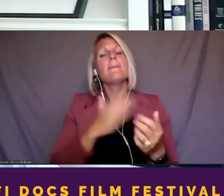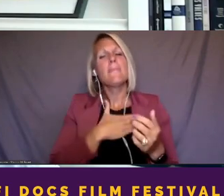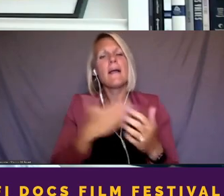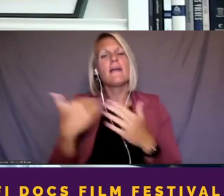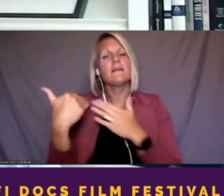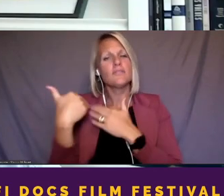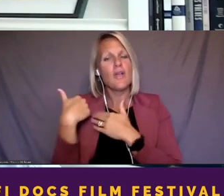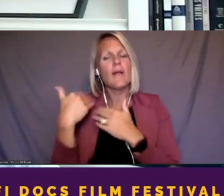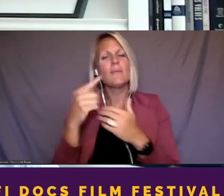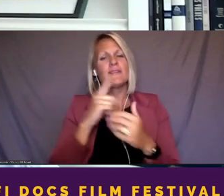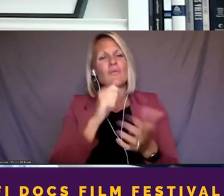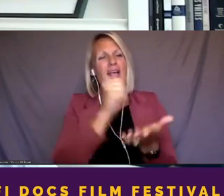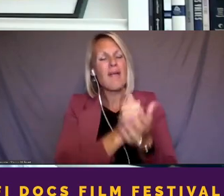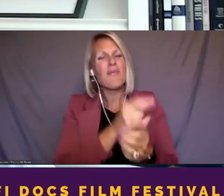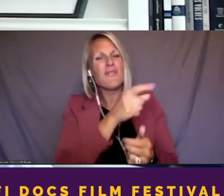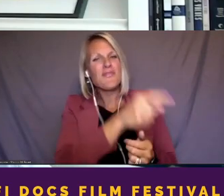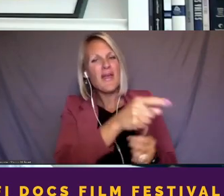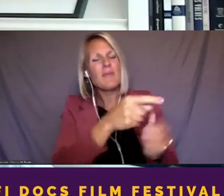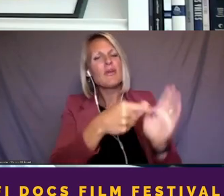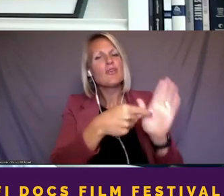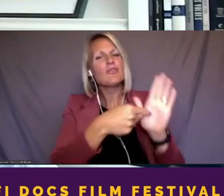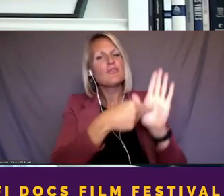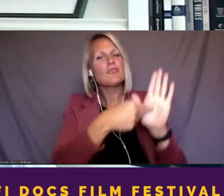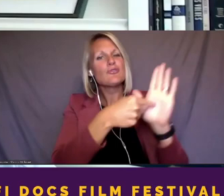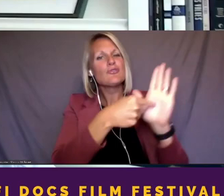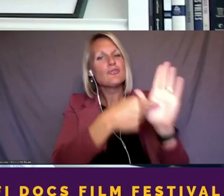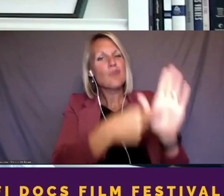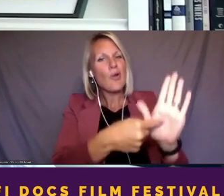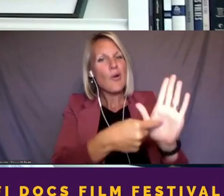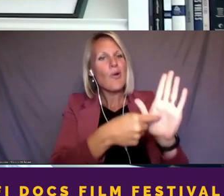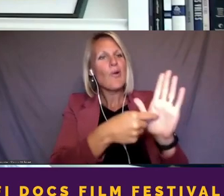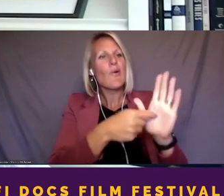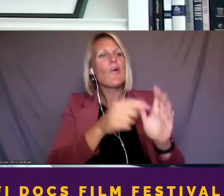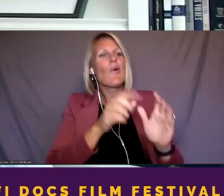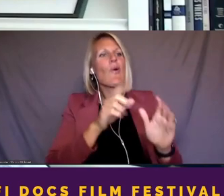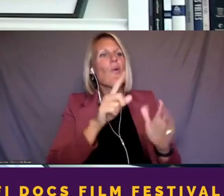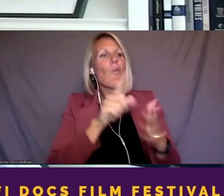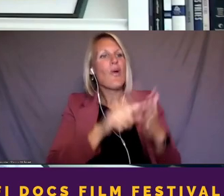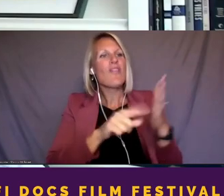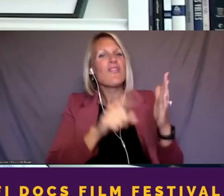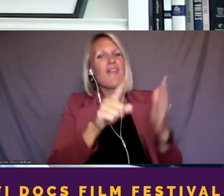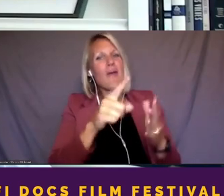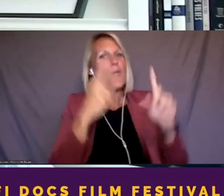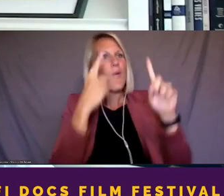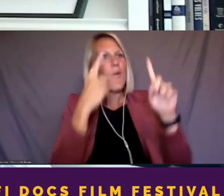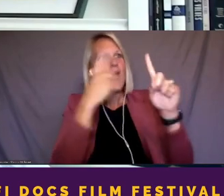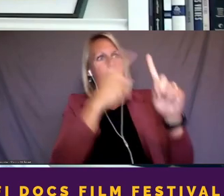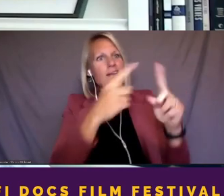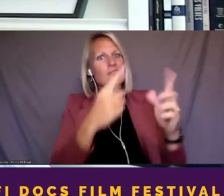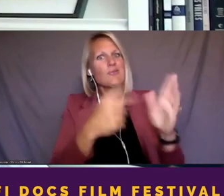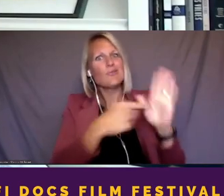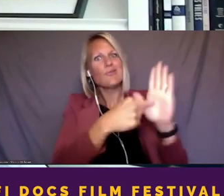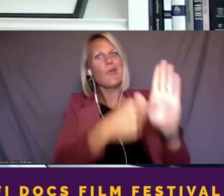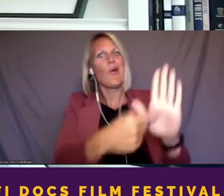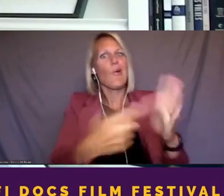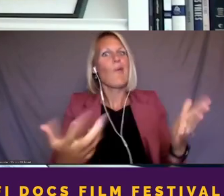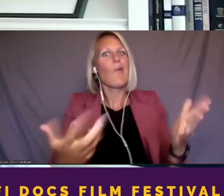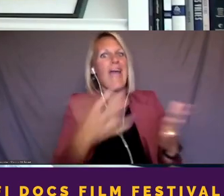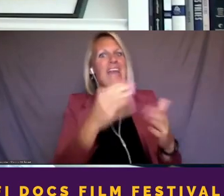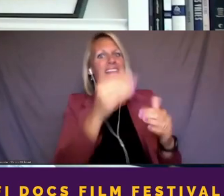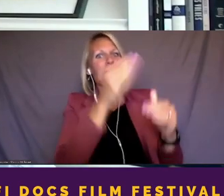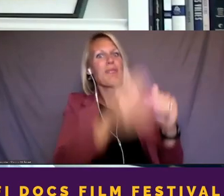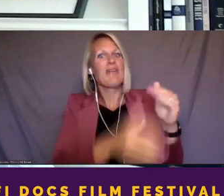get across the goal line to complete their film and tell the story they want to tell, but to do it without